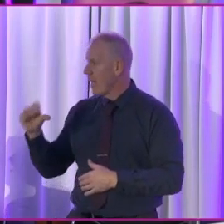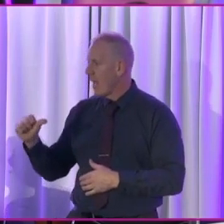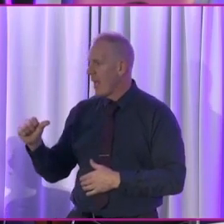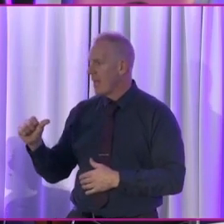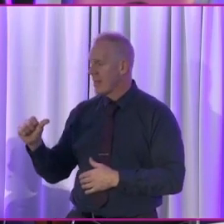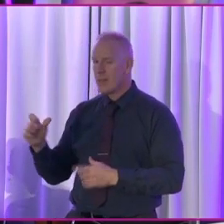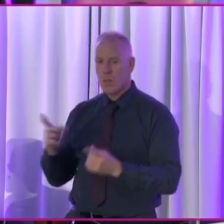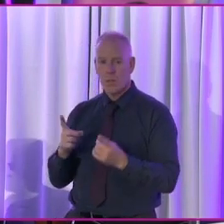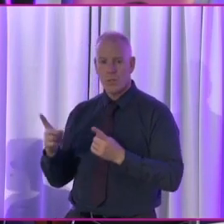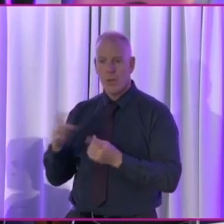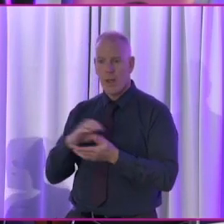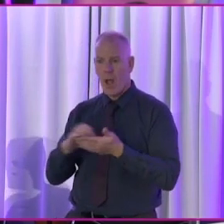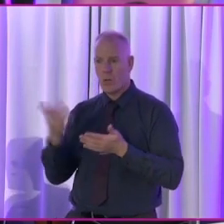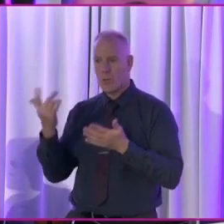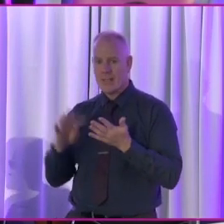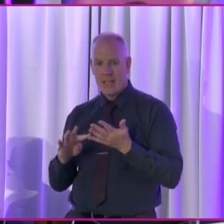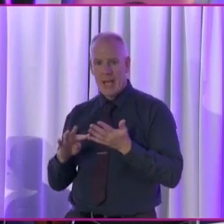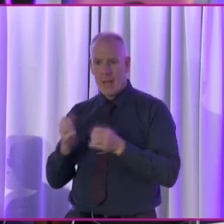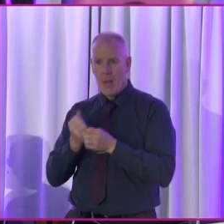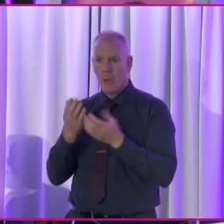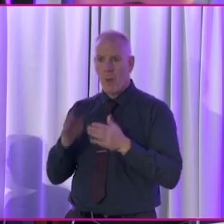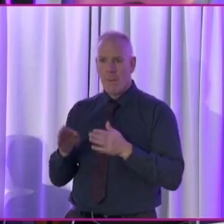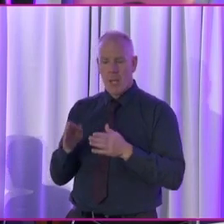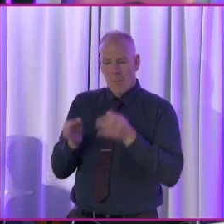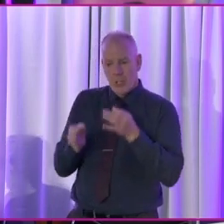doing article 29 about political participation.